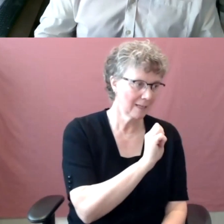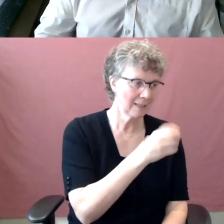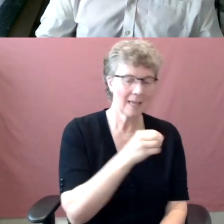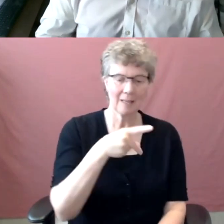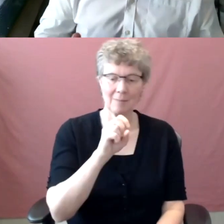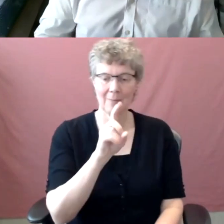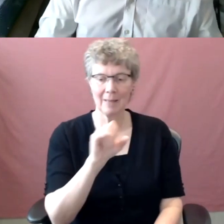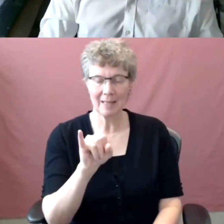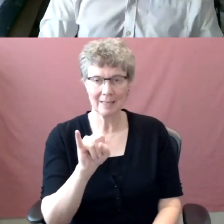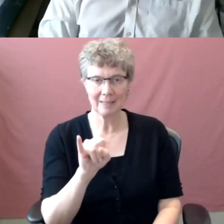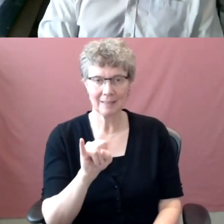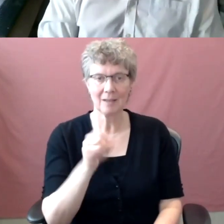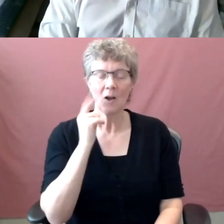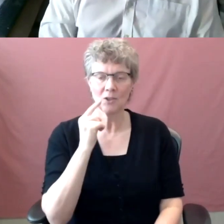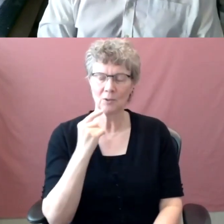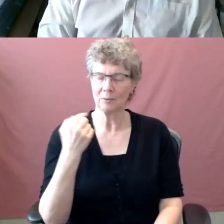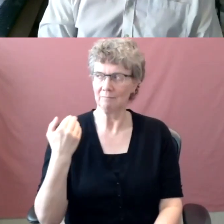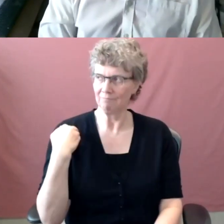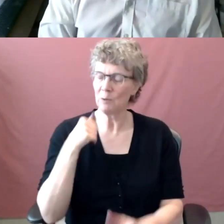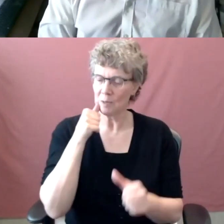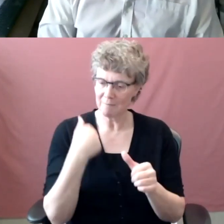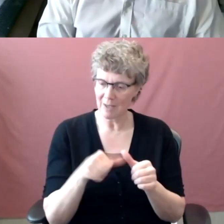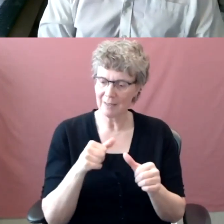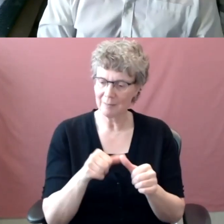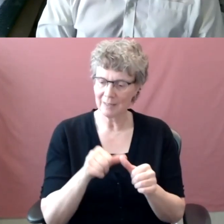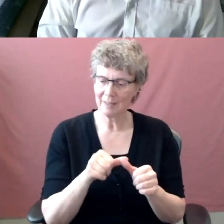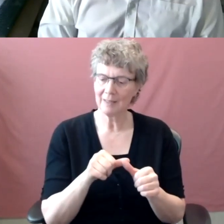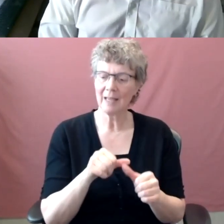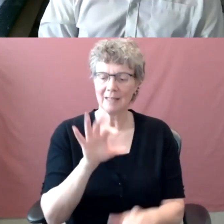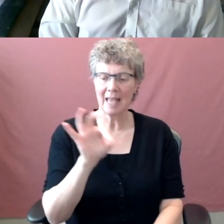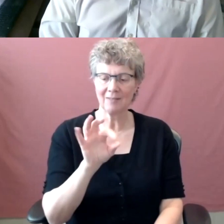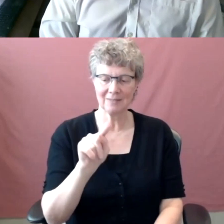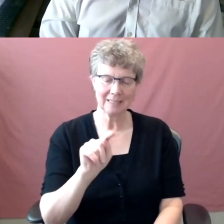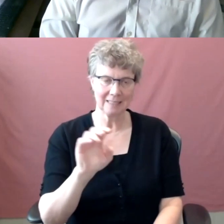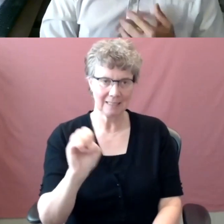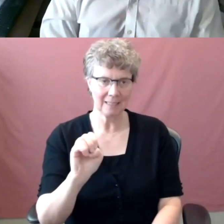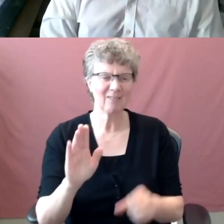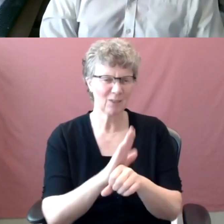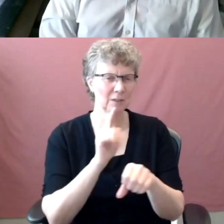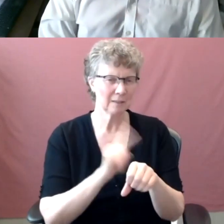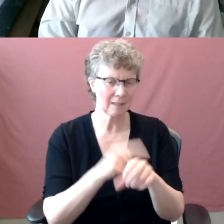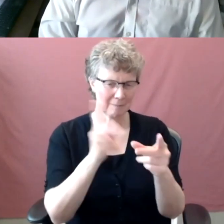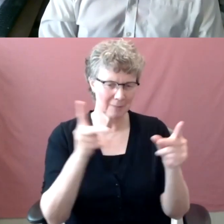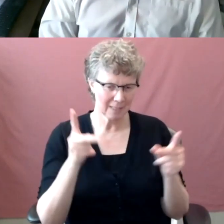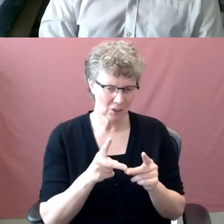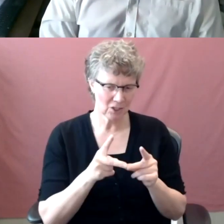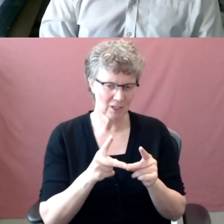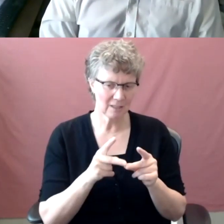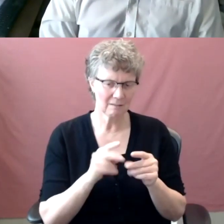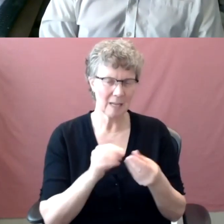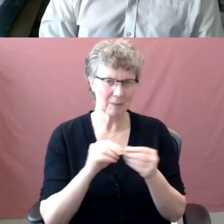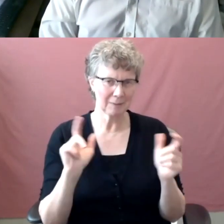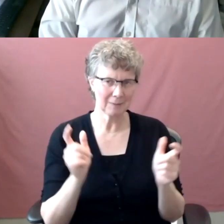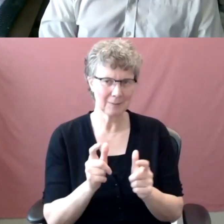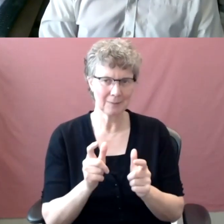FTE or the head count, but we've referred to it an FTE that's been communicated. Um, you're going to hear me, uh, try to,